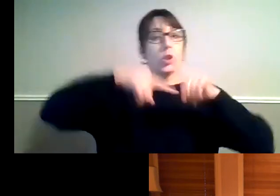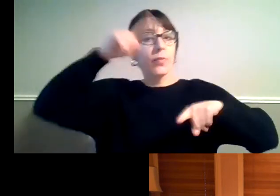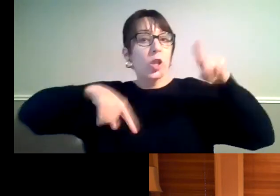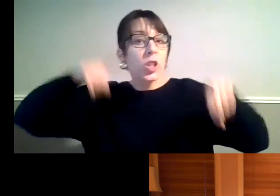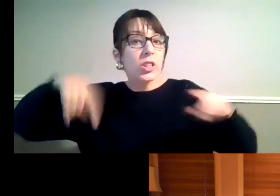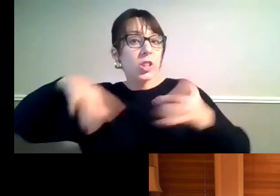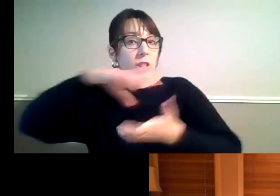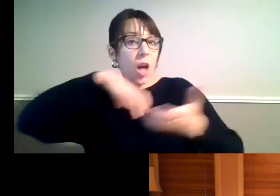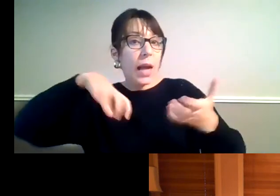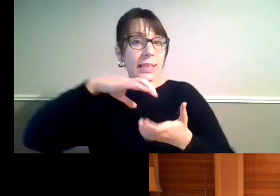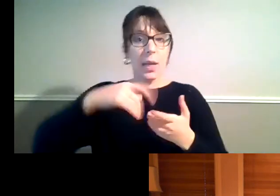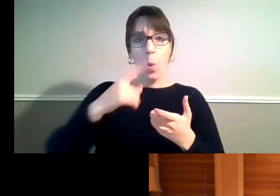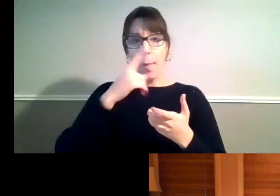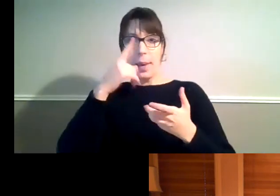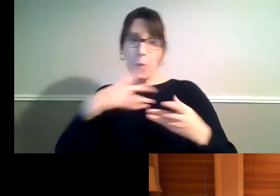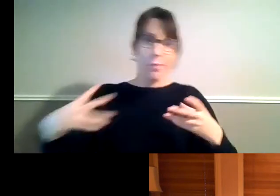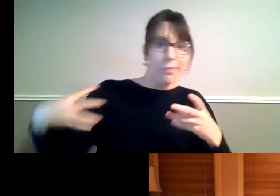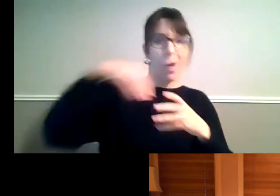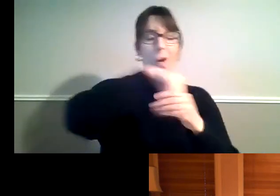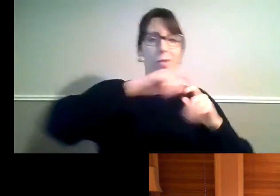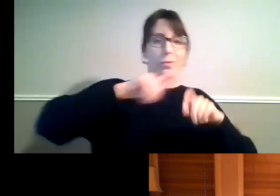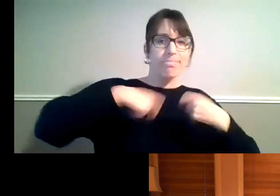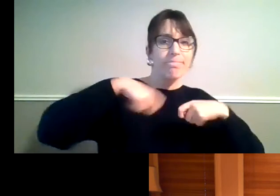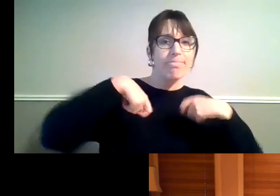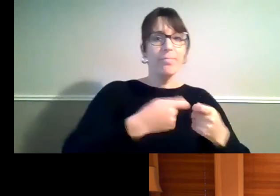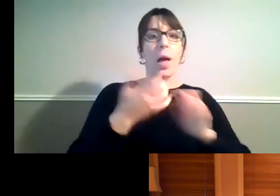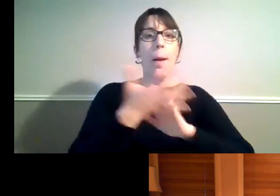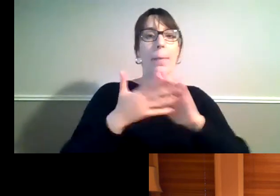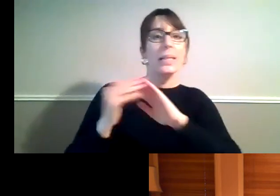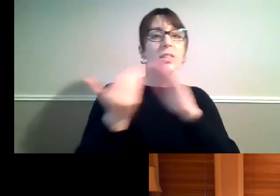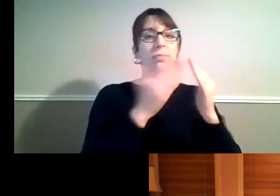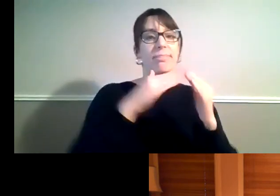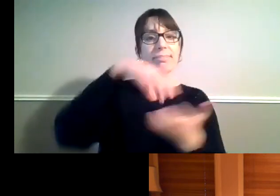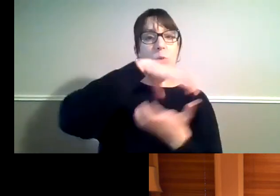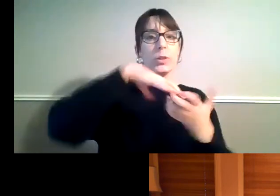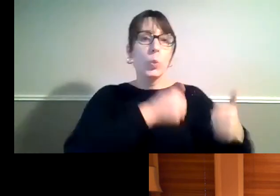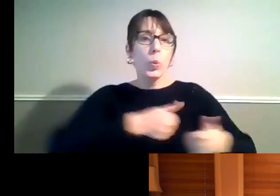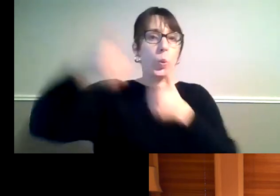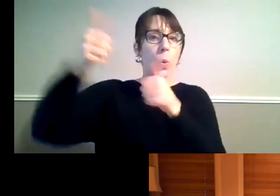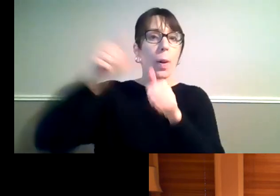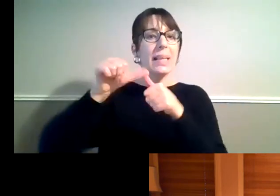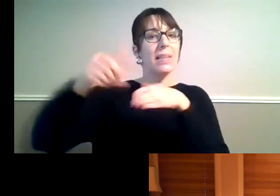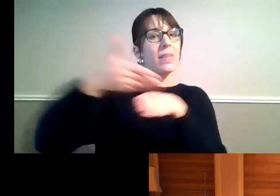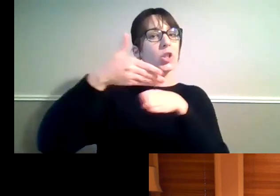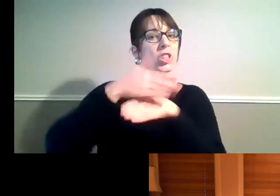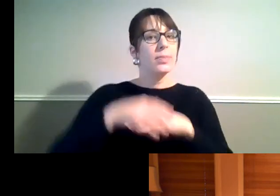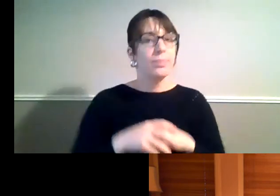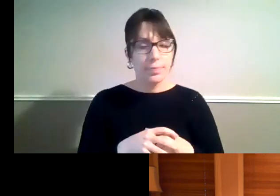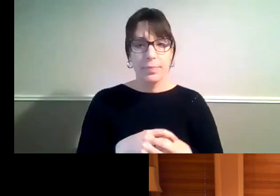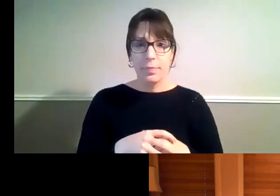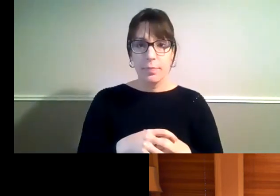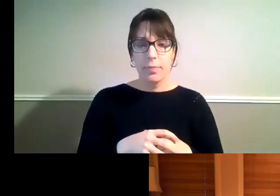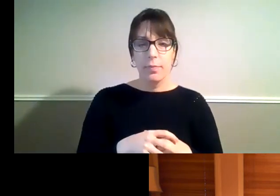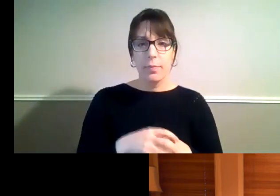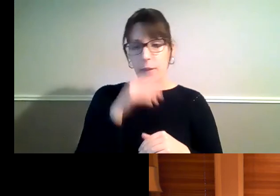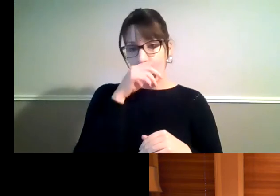society is a better functioning society. And so we want people to,